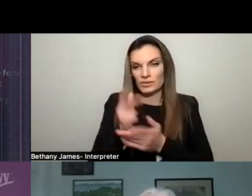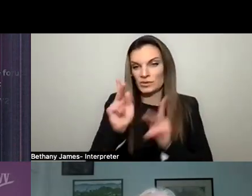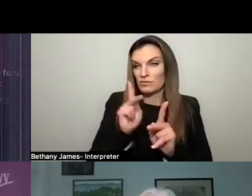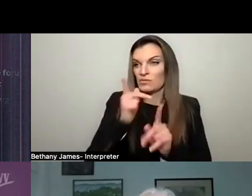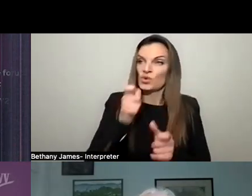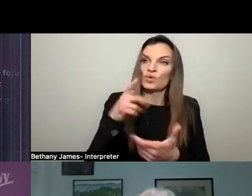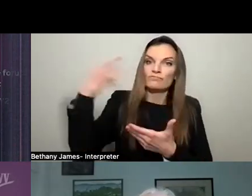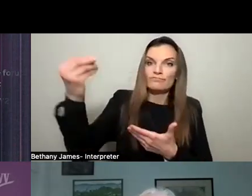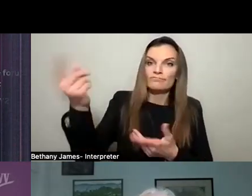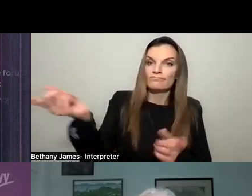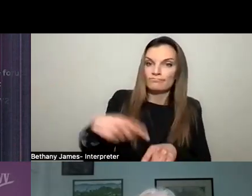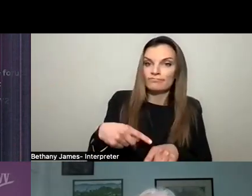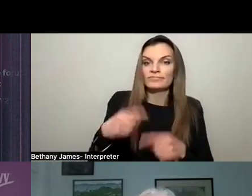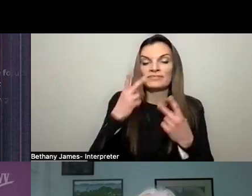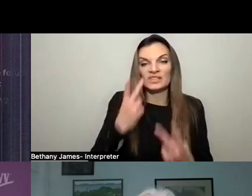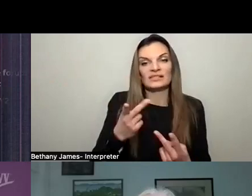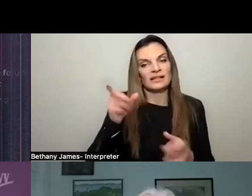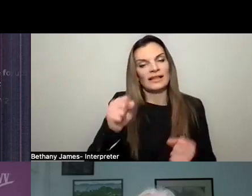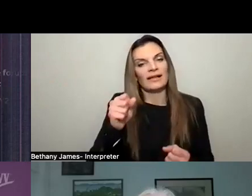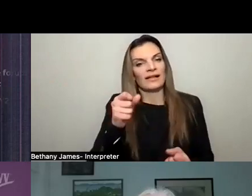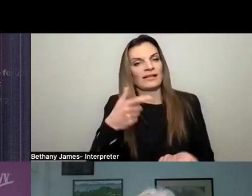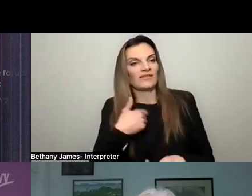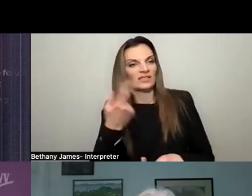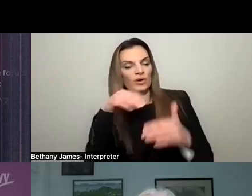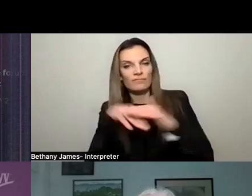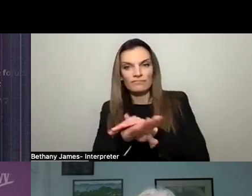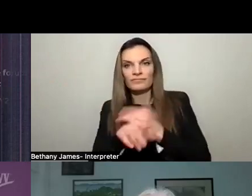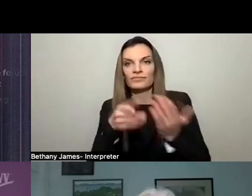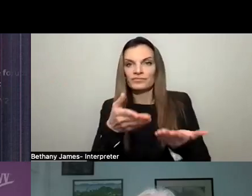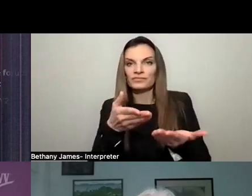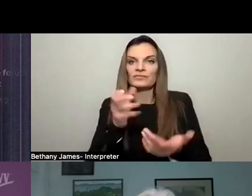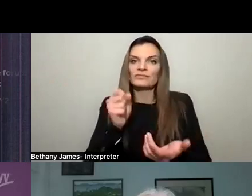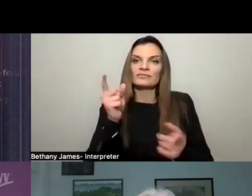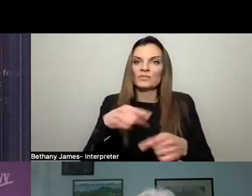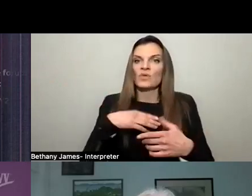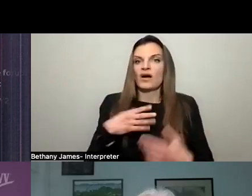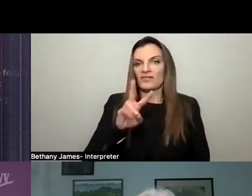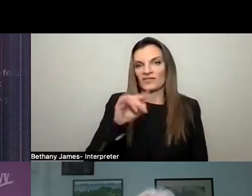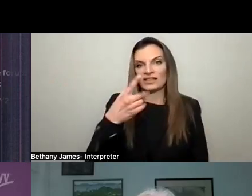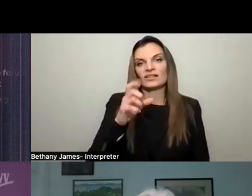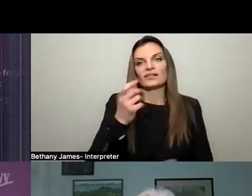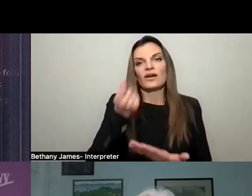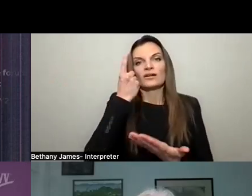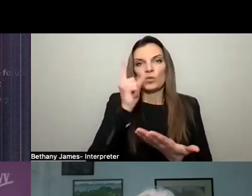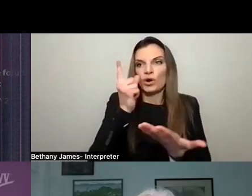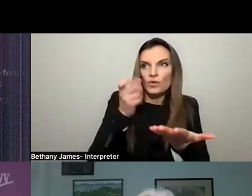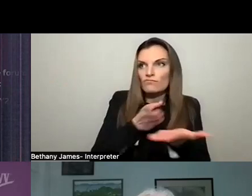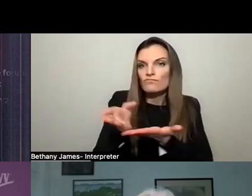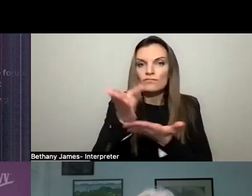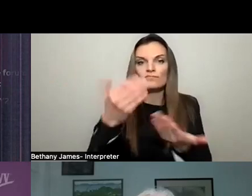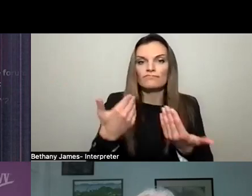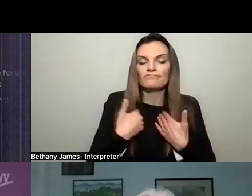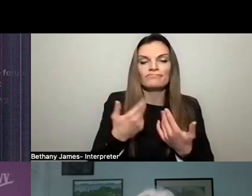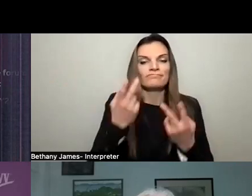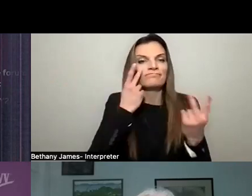village show up, they have a place they can park, they can get to our village and they can understand where they want to go and experience the wonderful